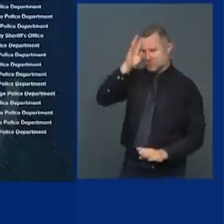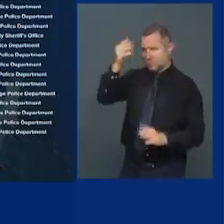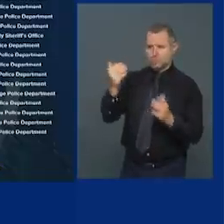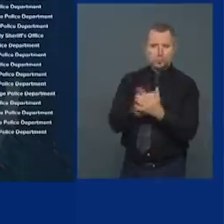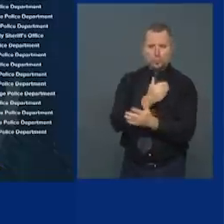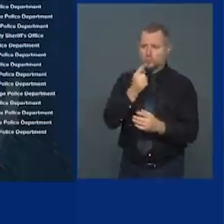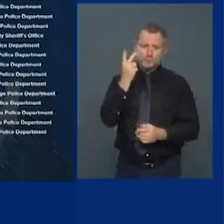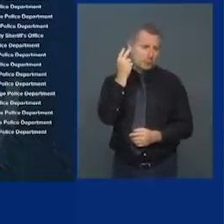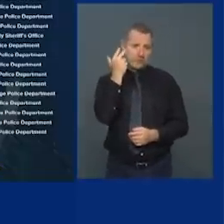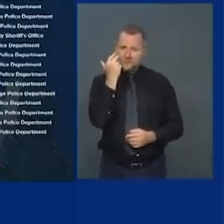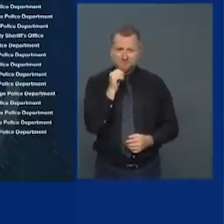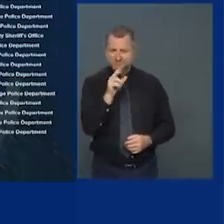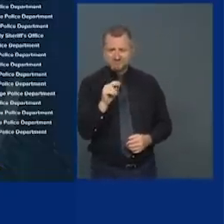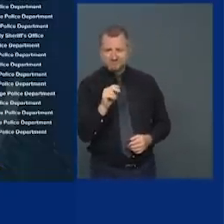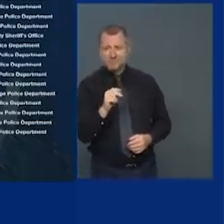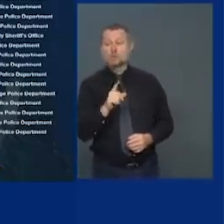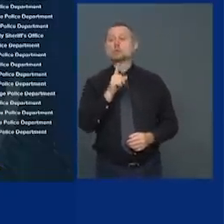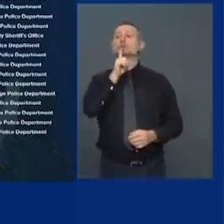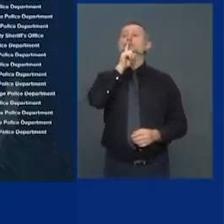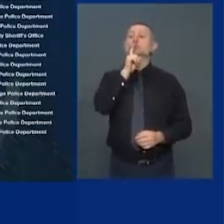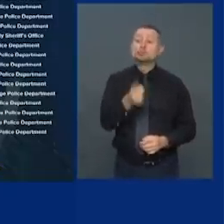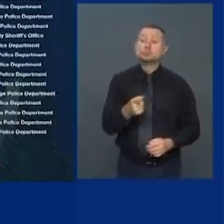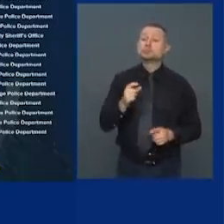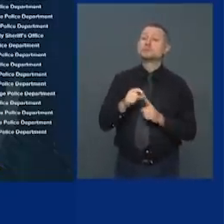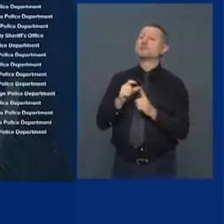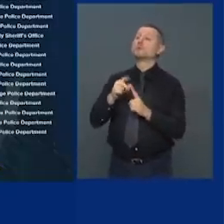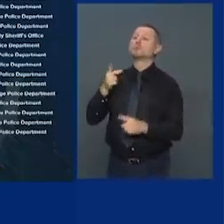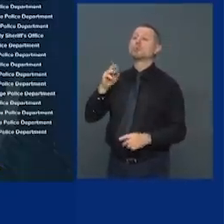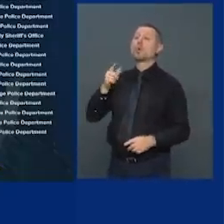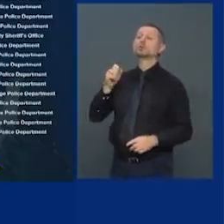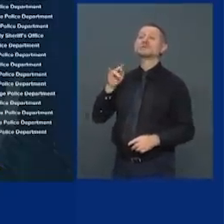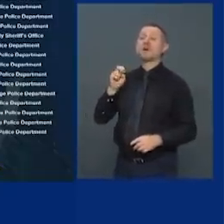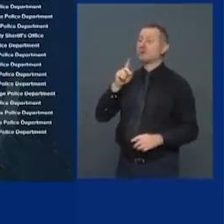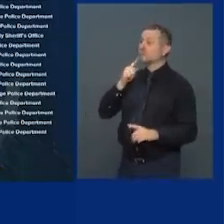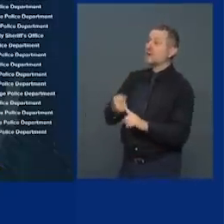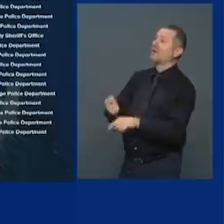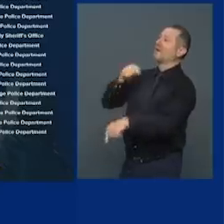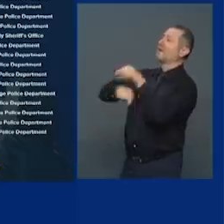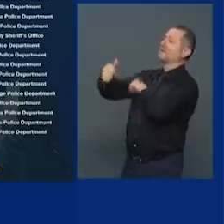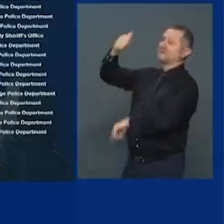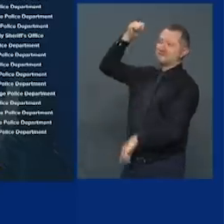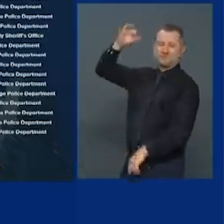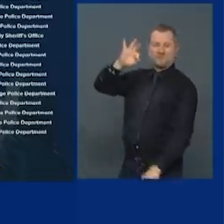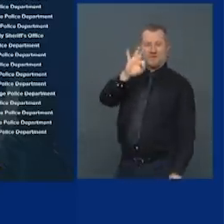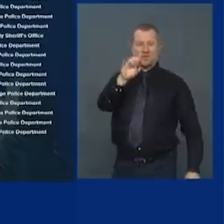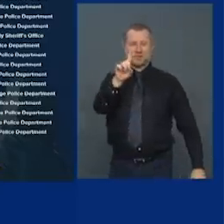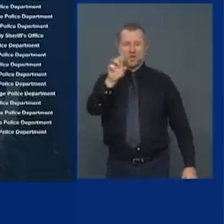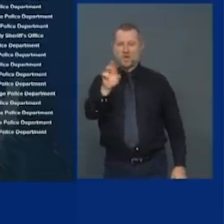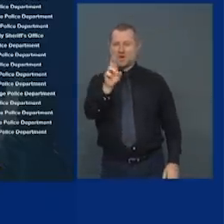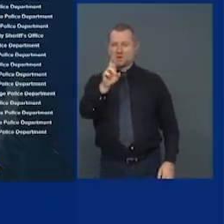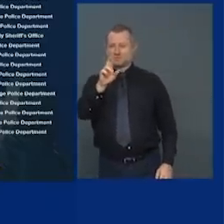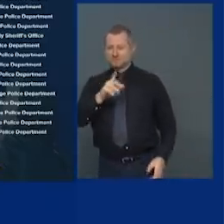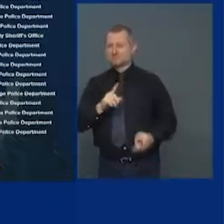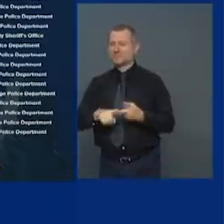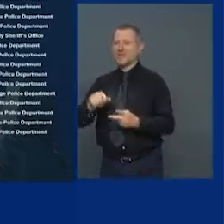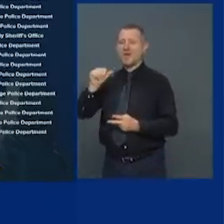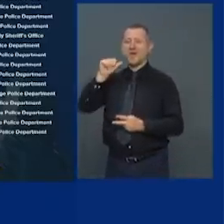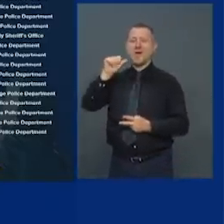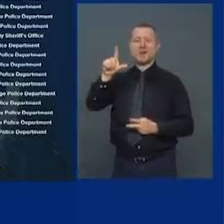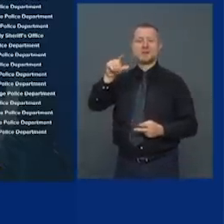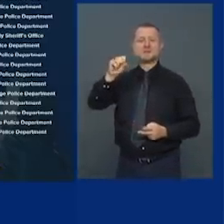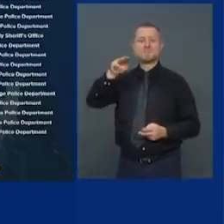was the progressive FDR Al Smith big campaign poster in my